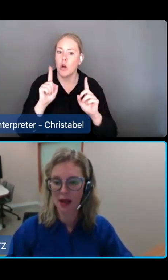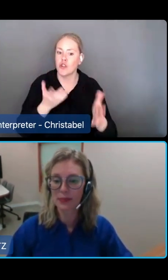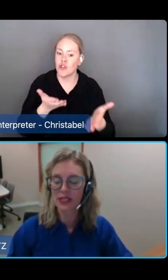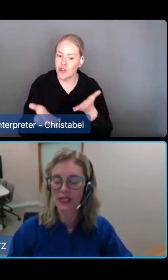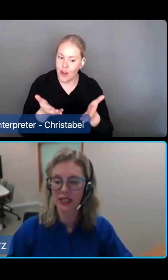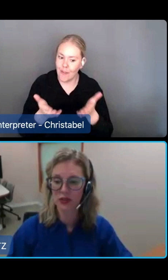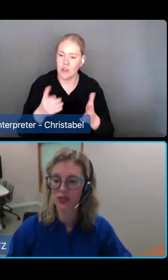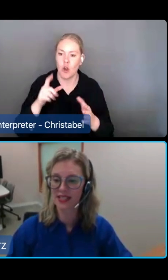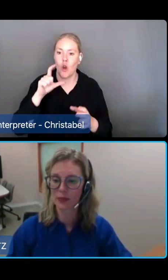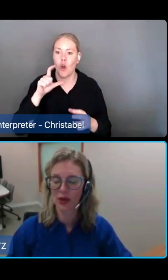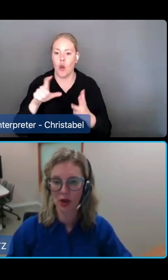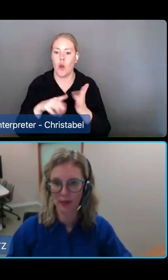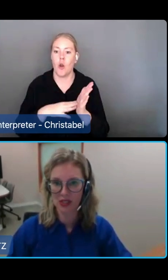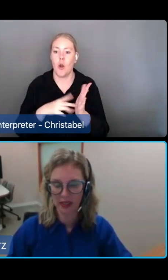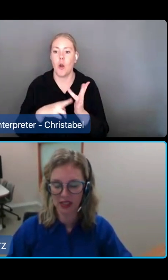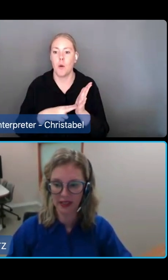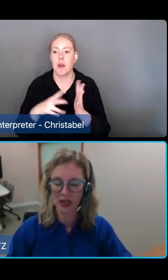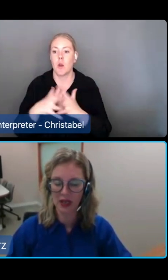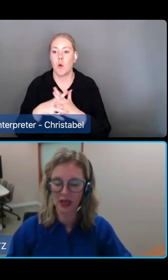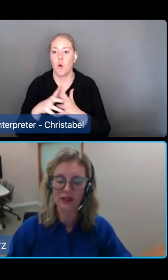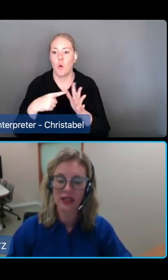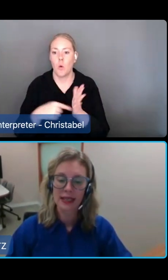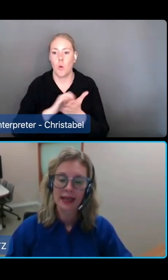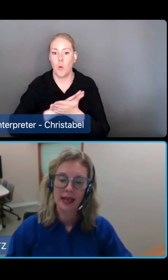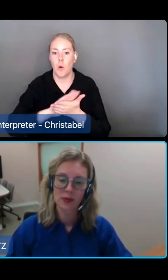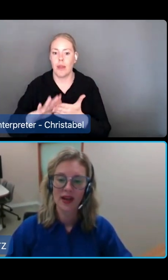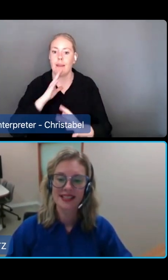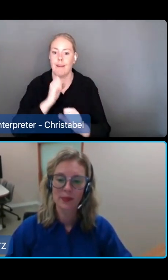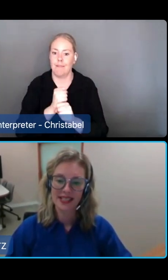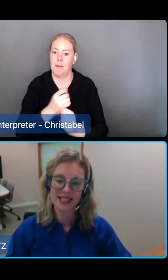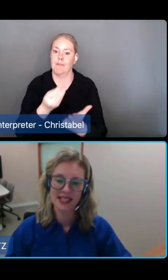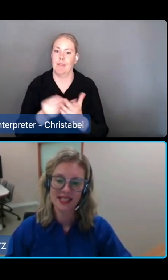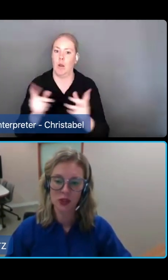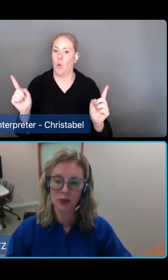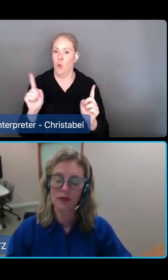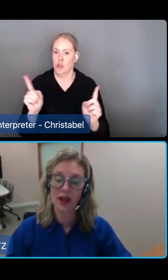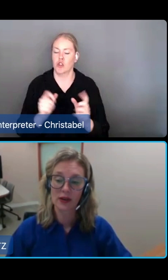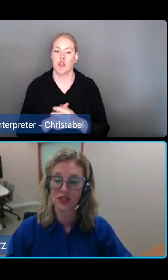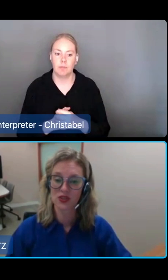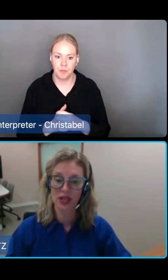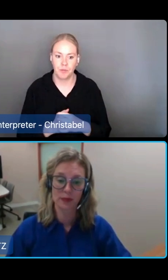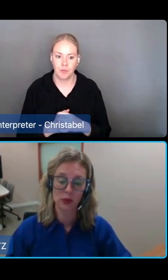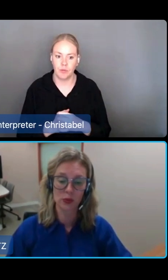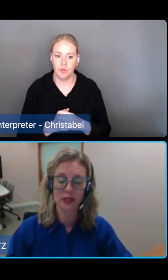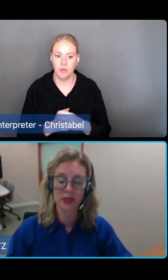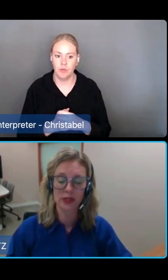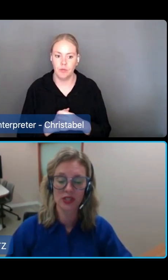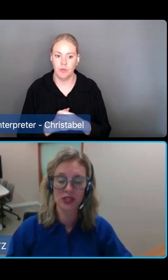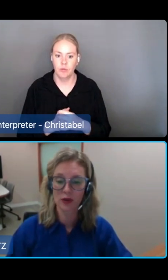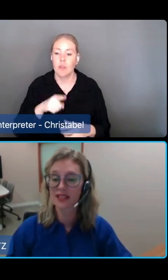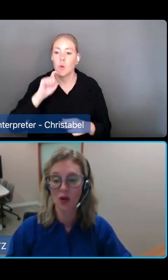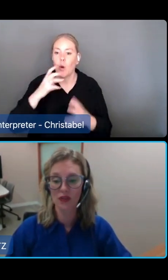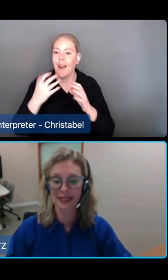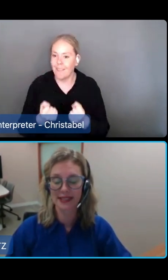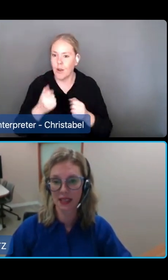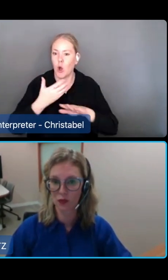sets us up to introduce support at home in 2025 and provides the basis for the new provider registration model, which groups the